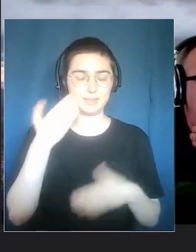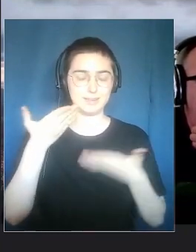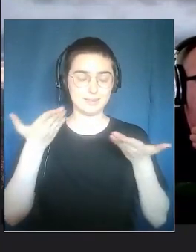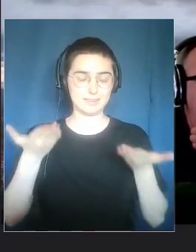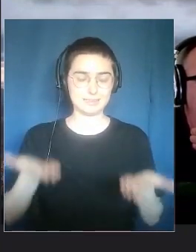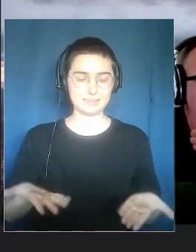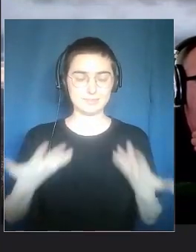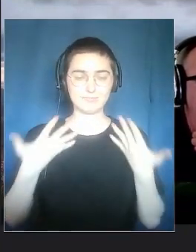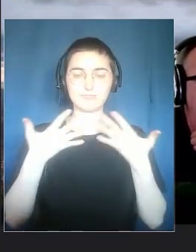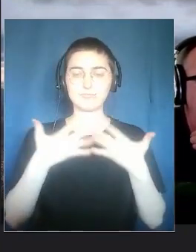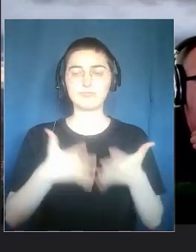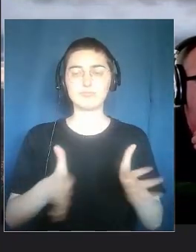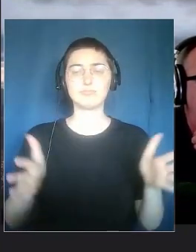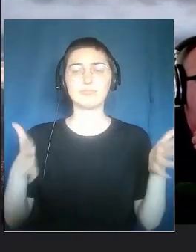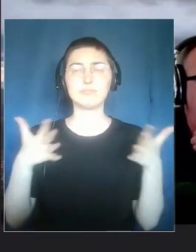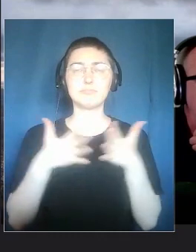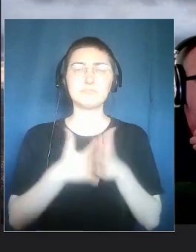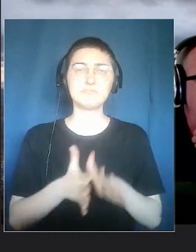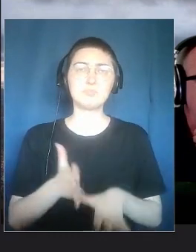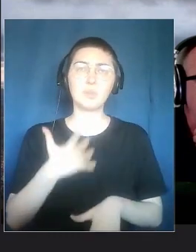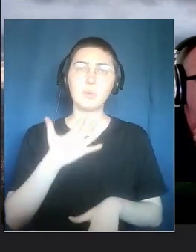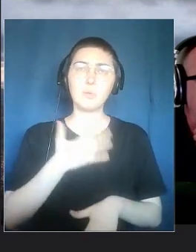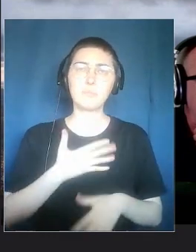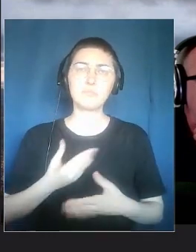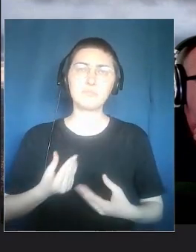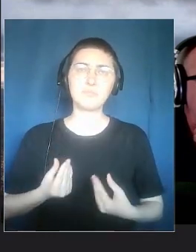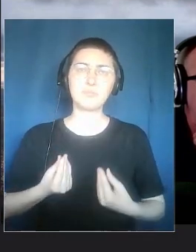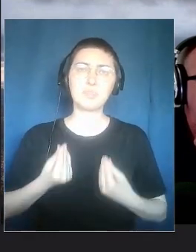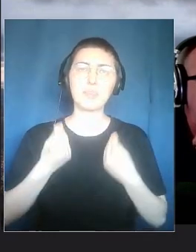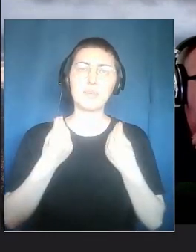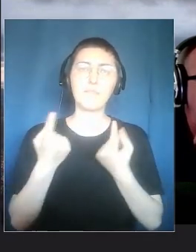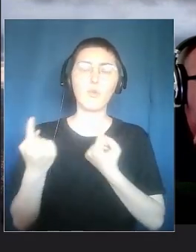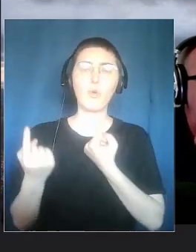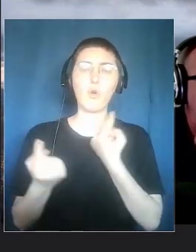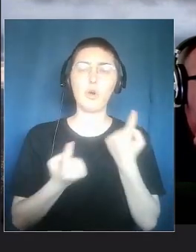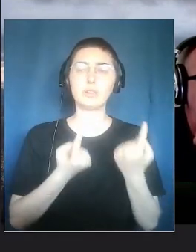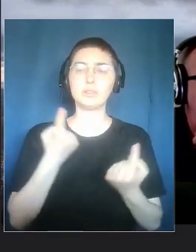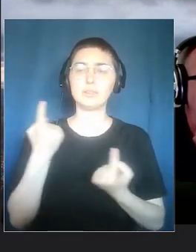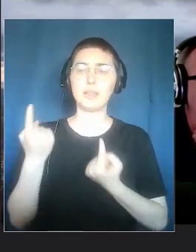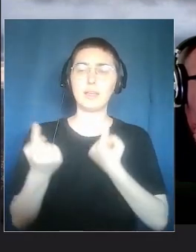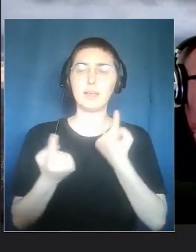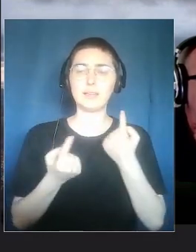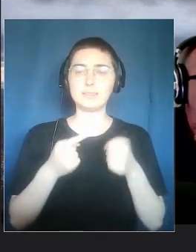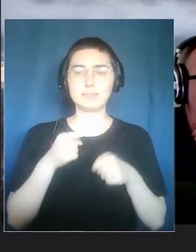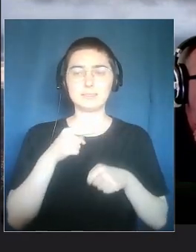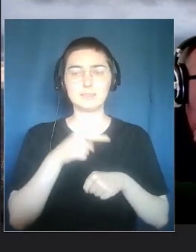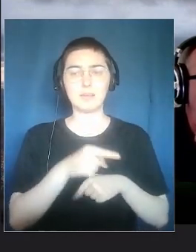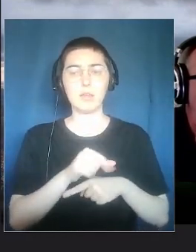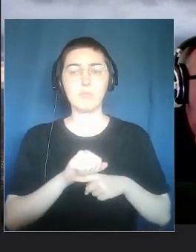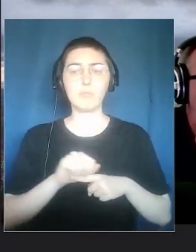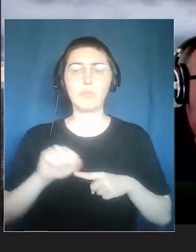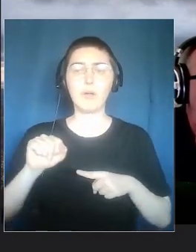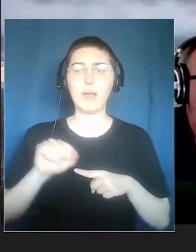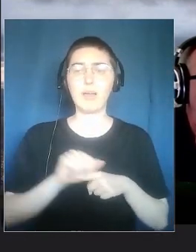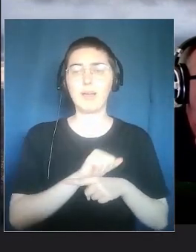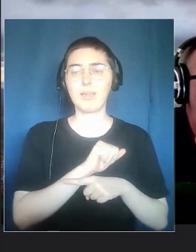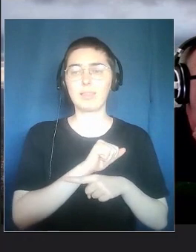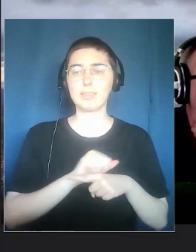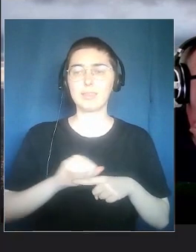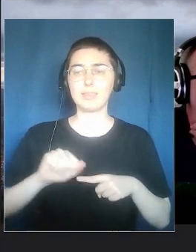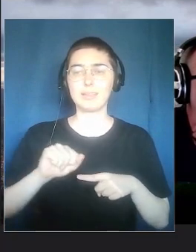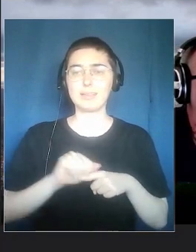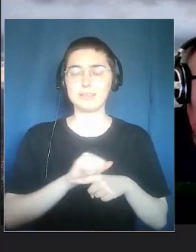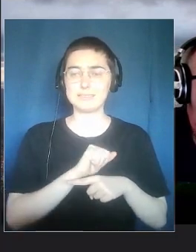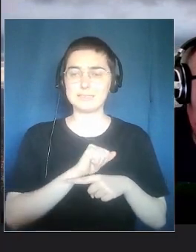experience that I am presenting to you today wants to contextualize a practice that I myself